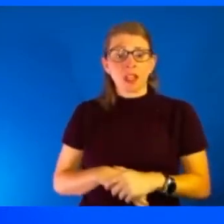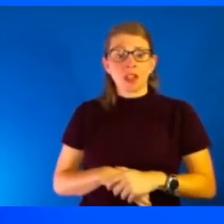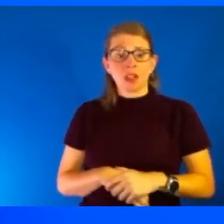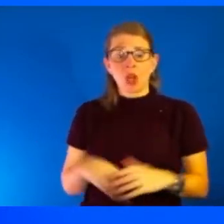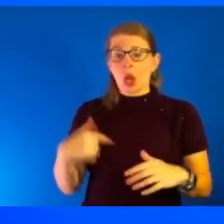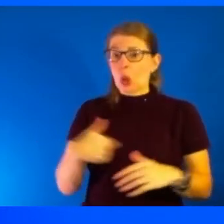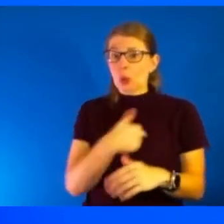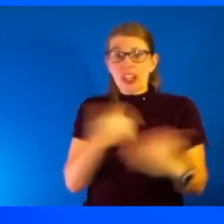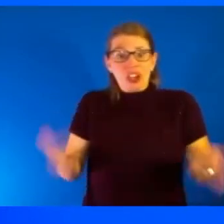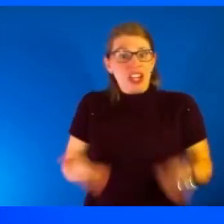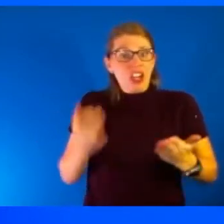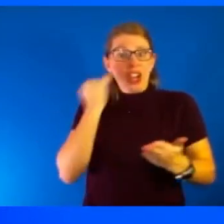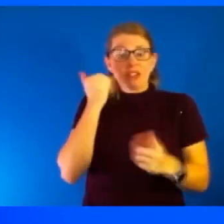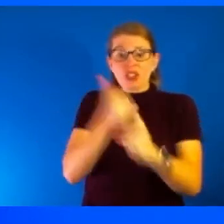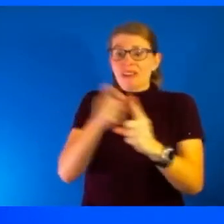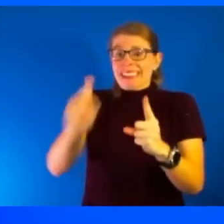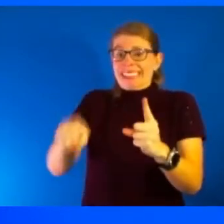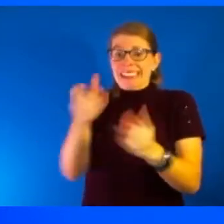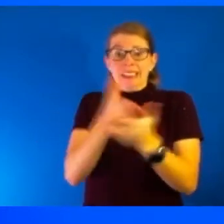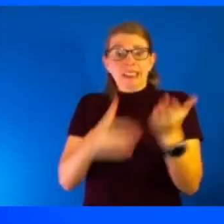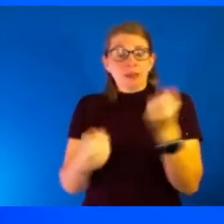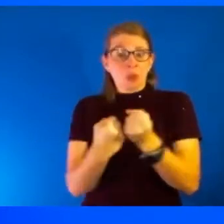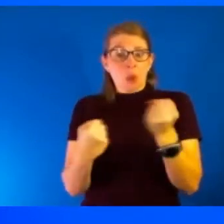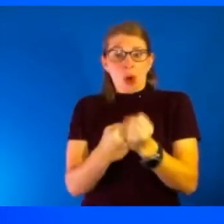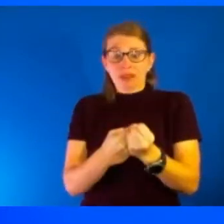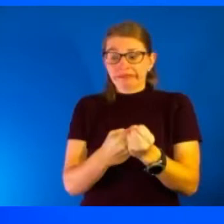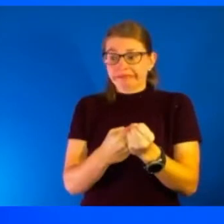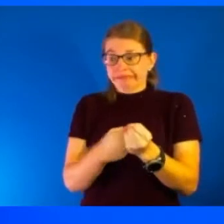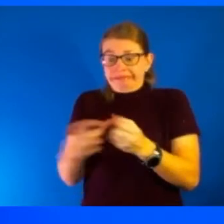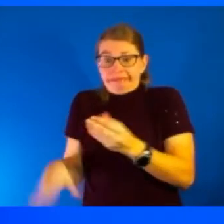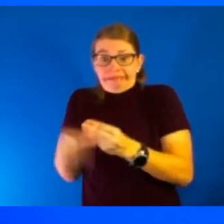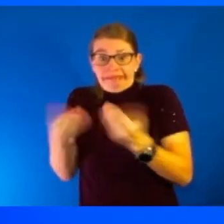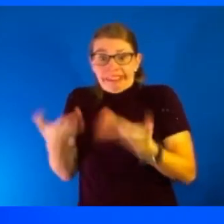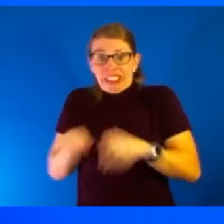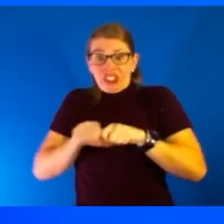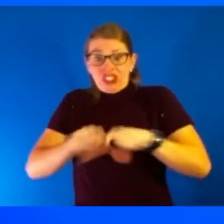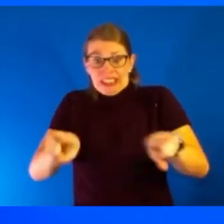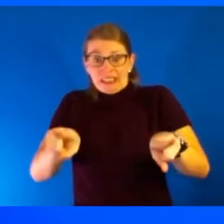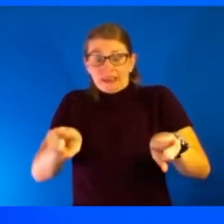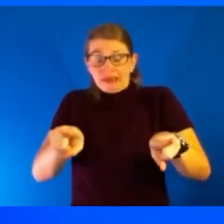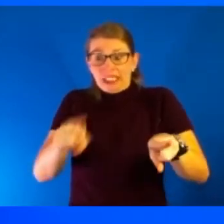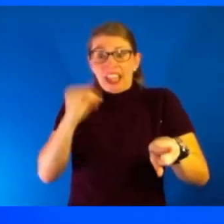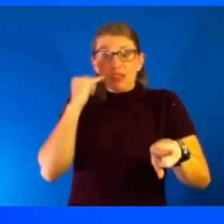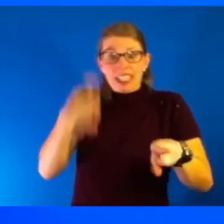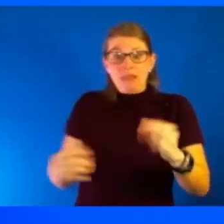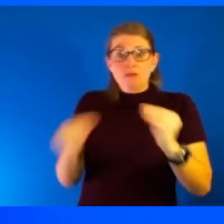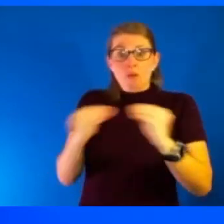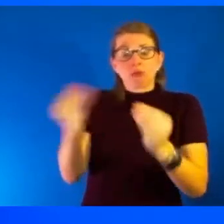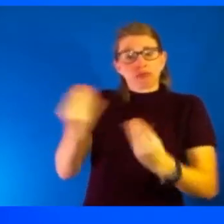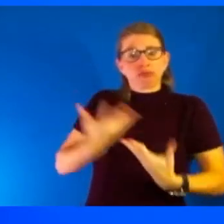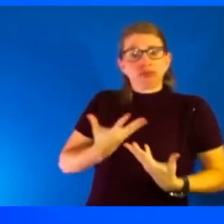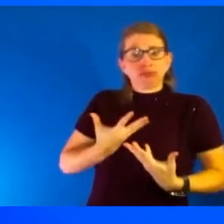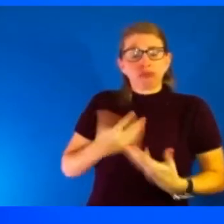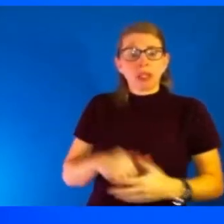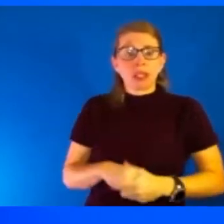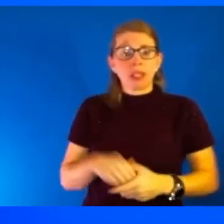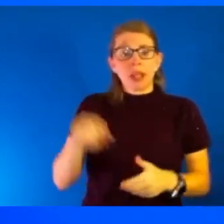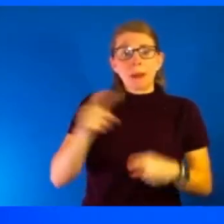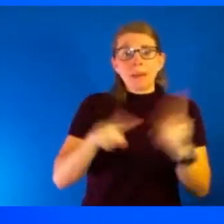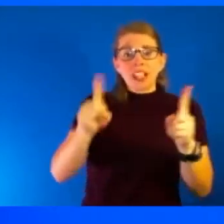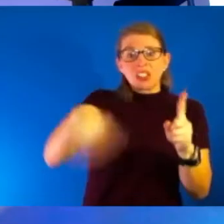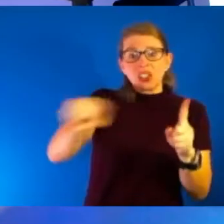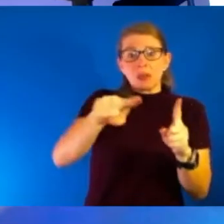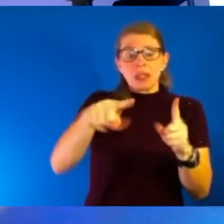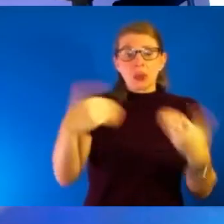all need some support, in addition to what we've already sent, we'd be happy to make that support available. You all have just been very, very self sufficient